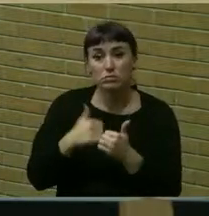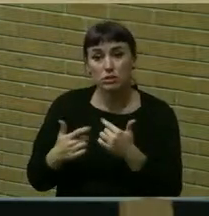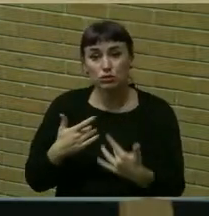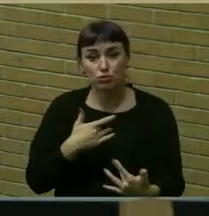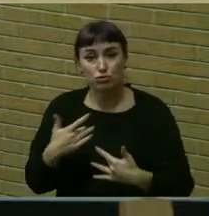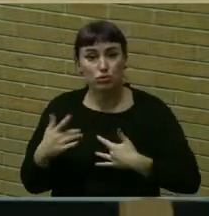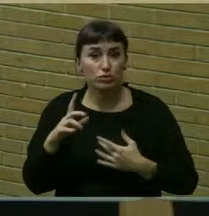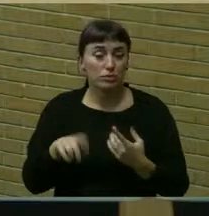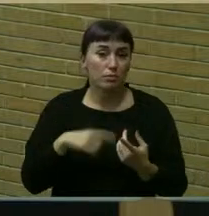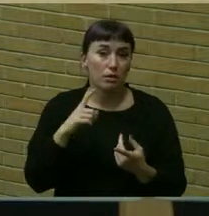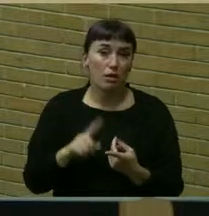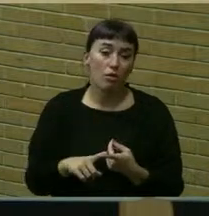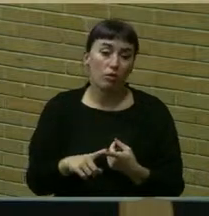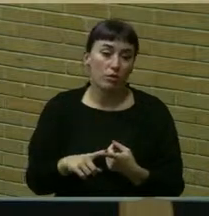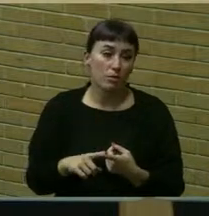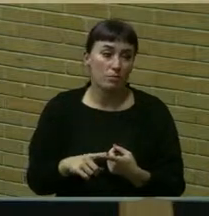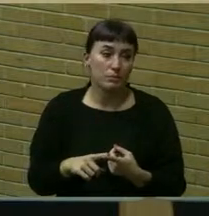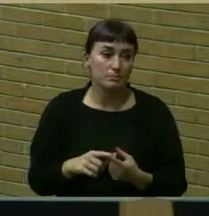about